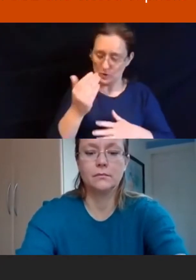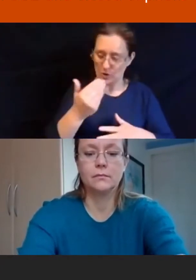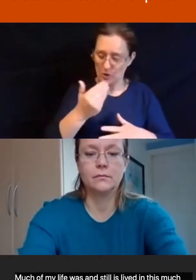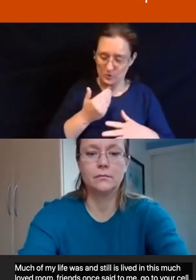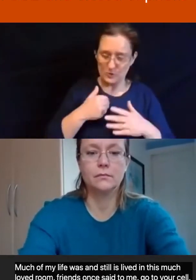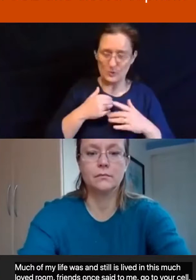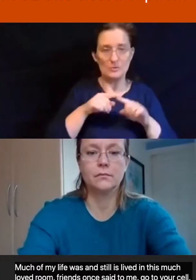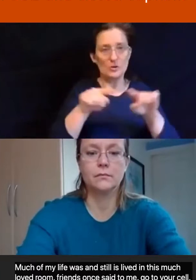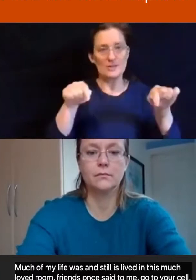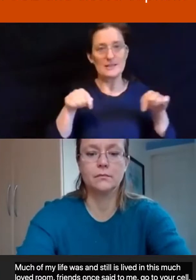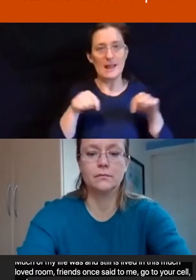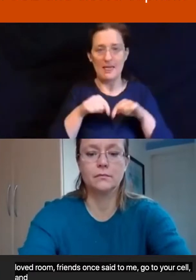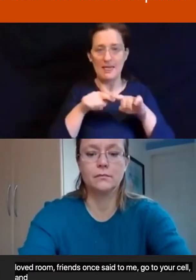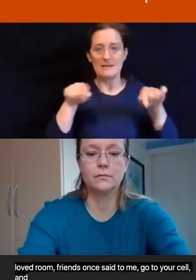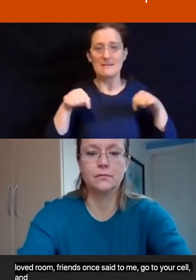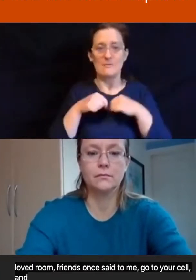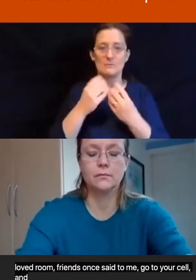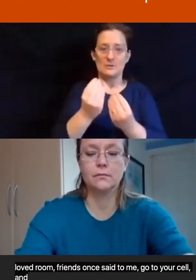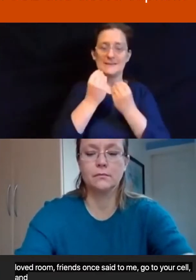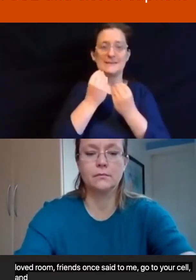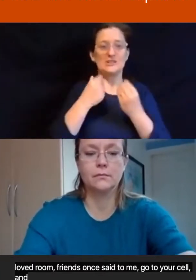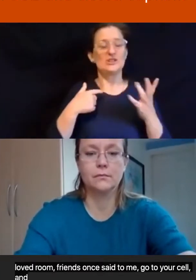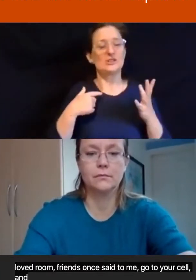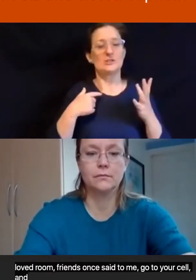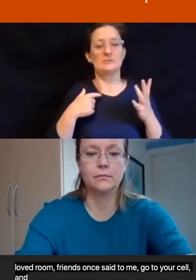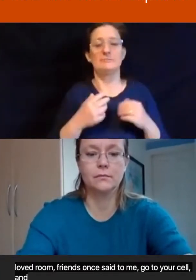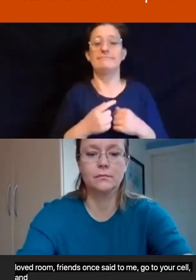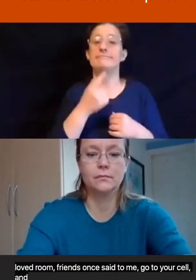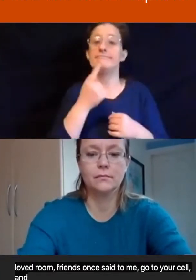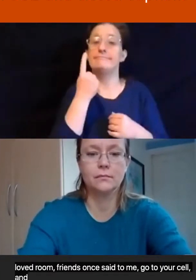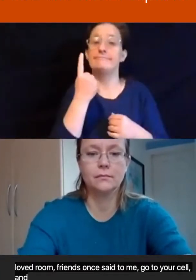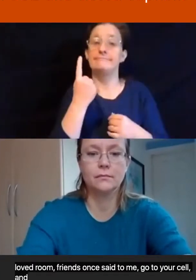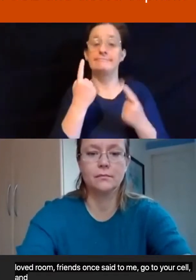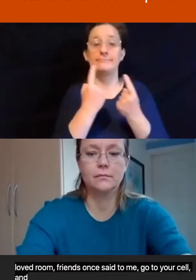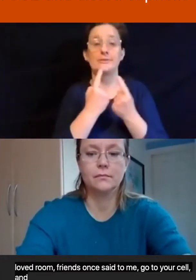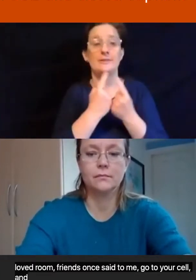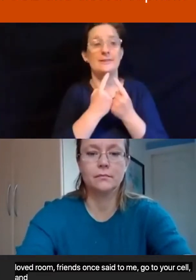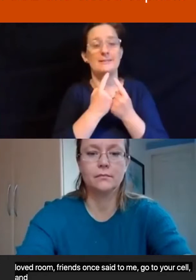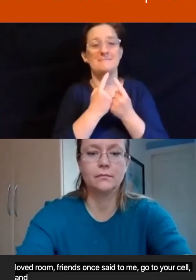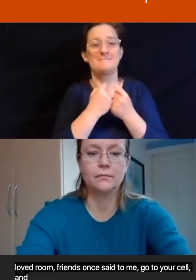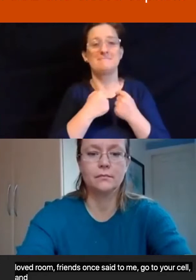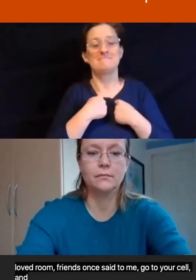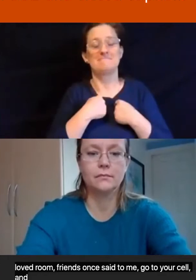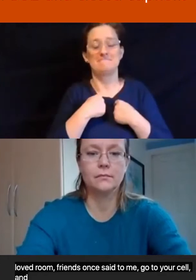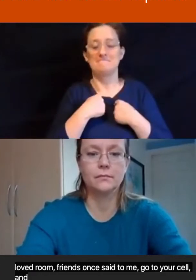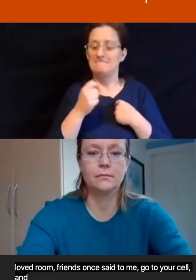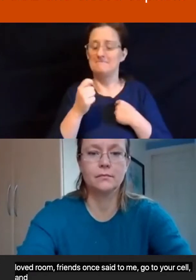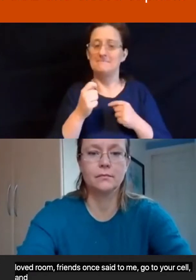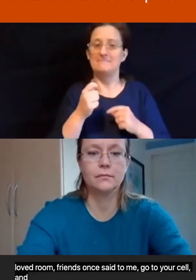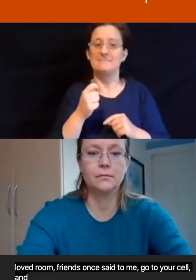teach you. One of the many sayings that I smiled at and walked away from.